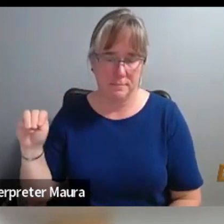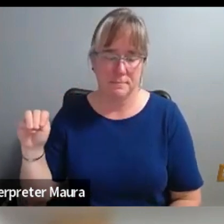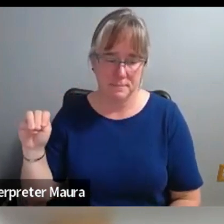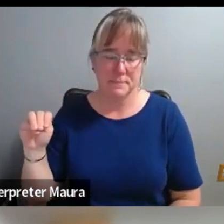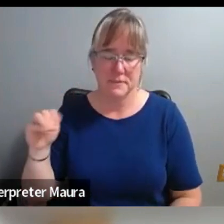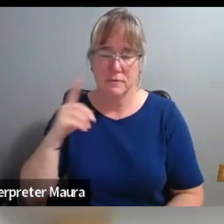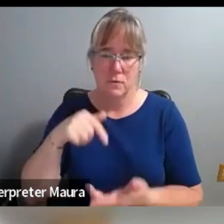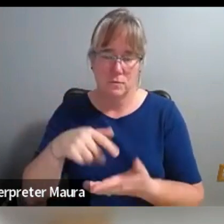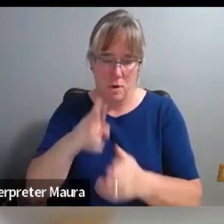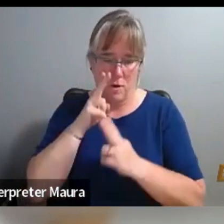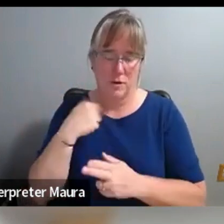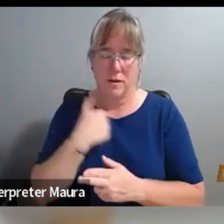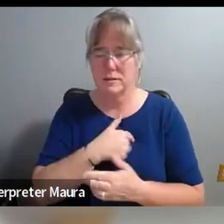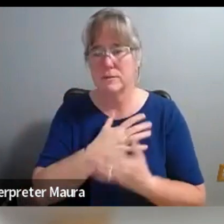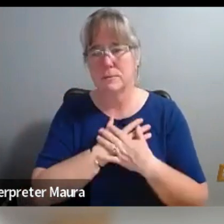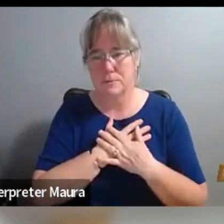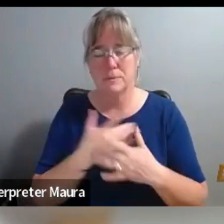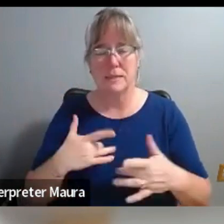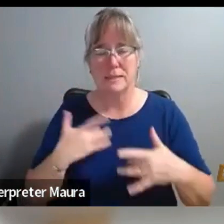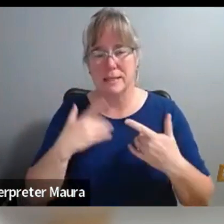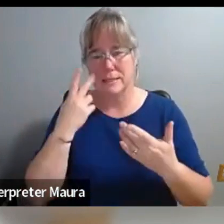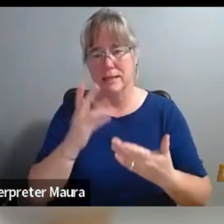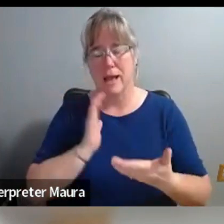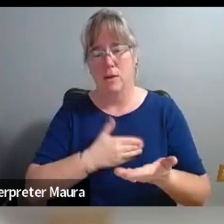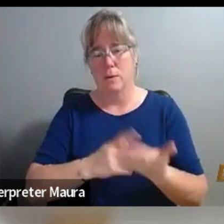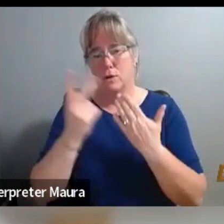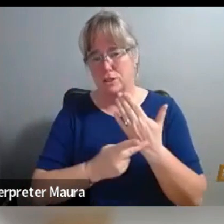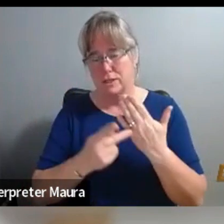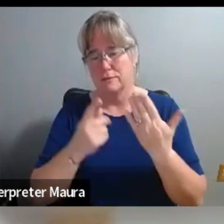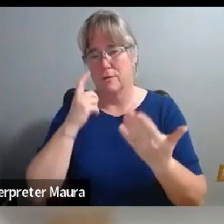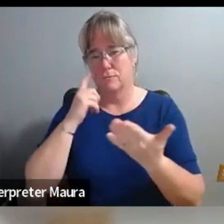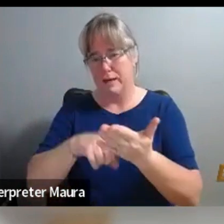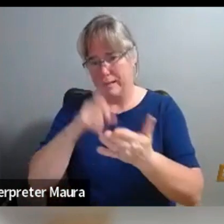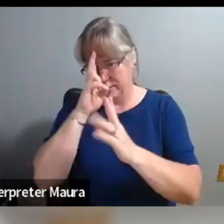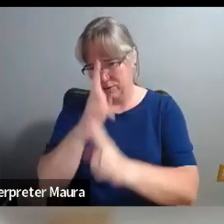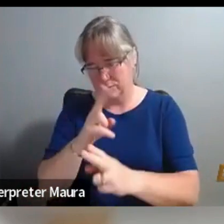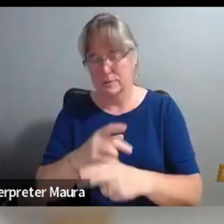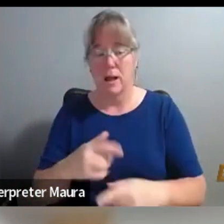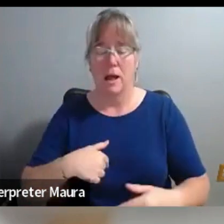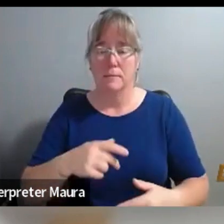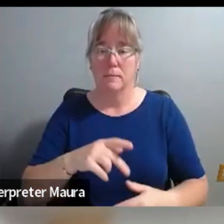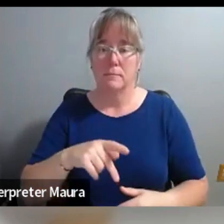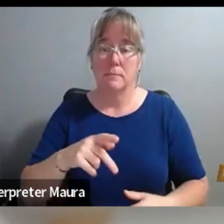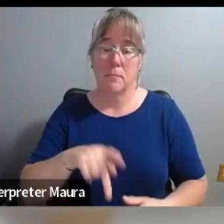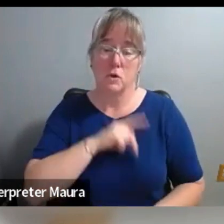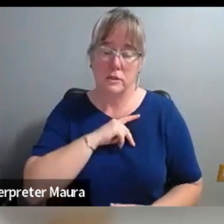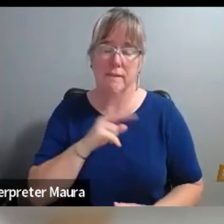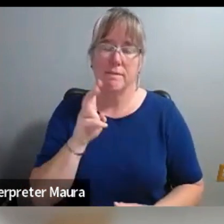this honor. It's so exciting to see this project recognized. I'm so deeply personally proud of this project.